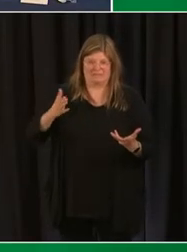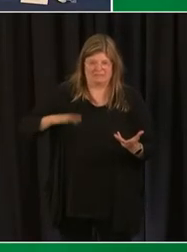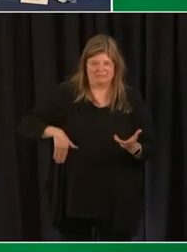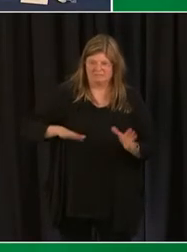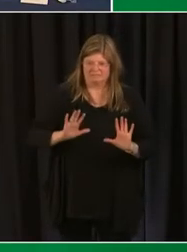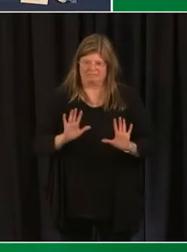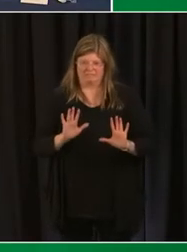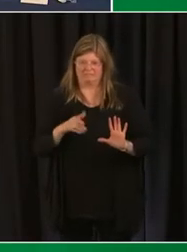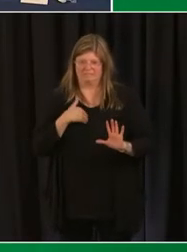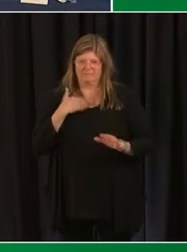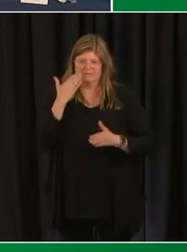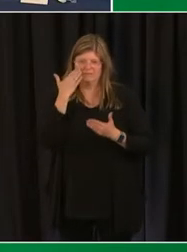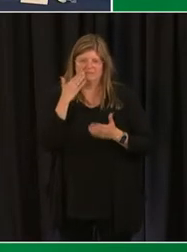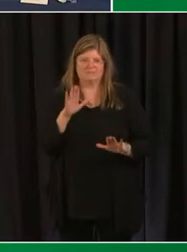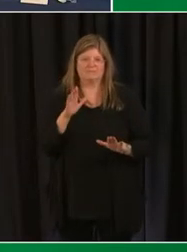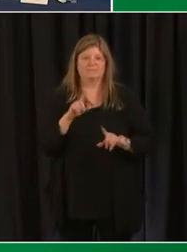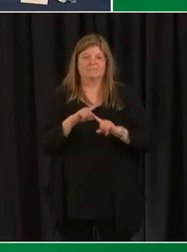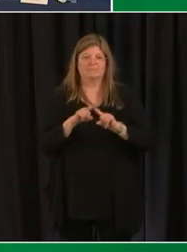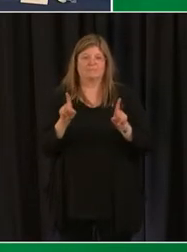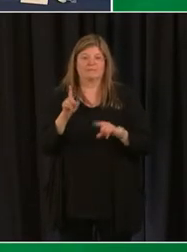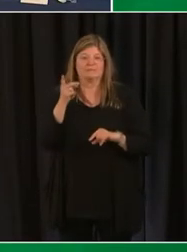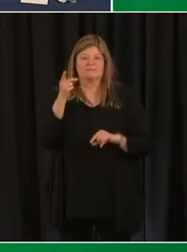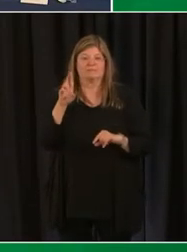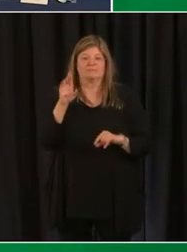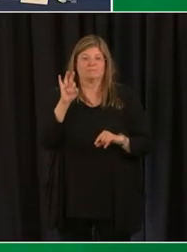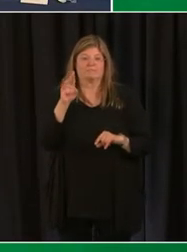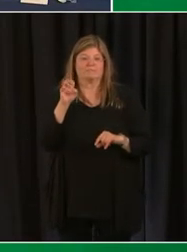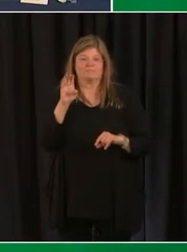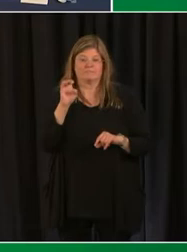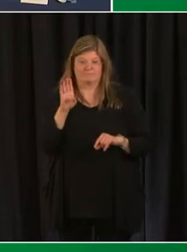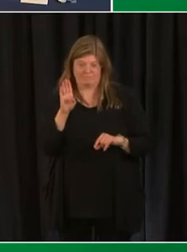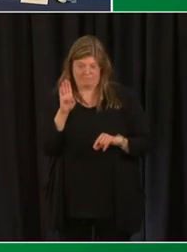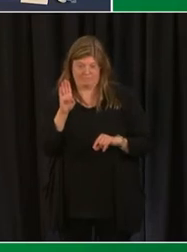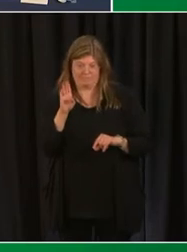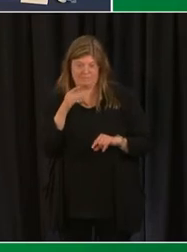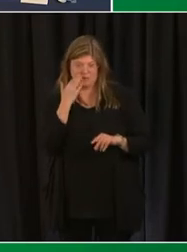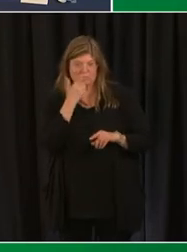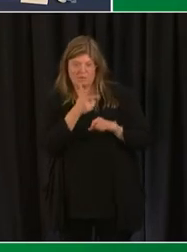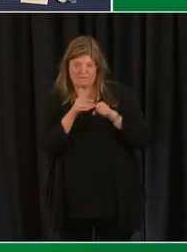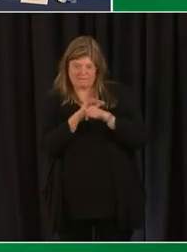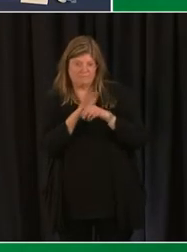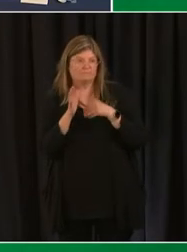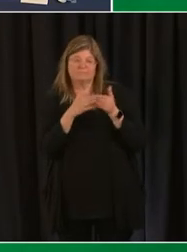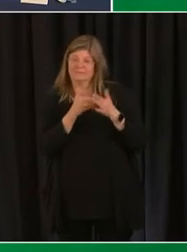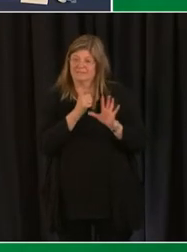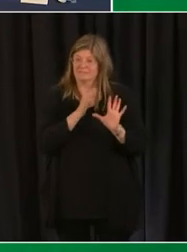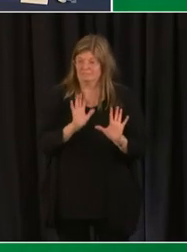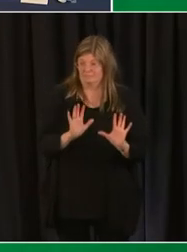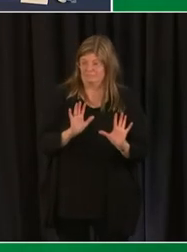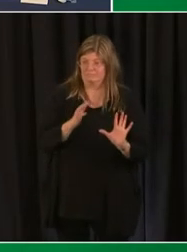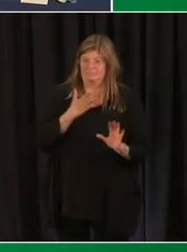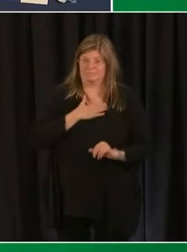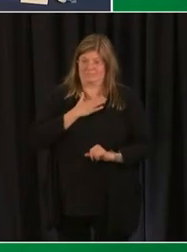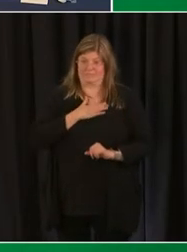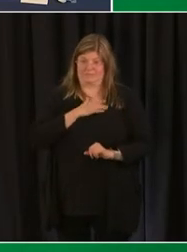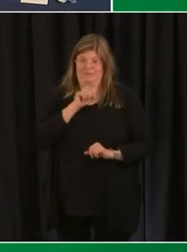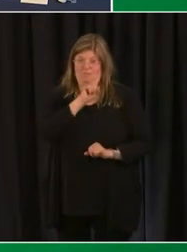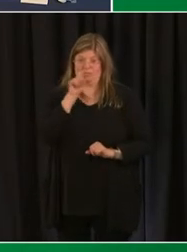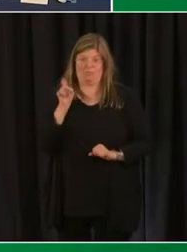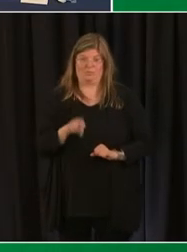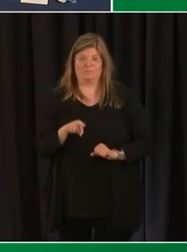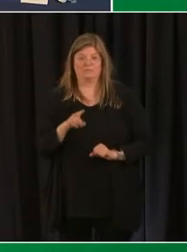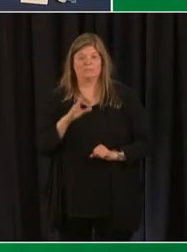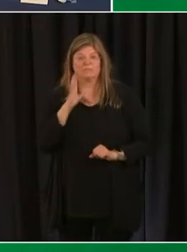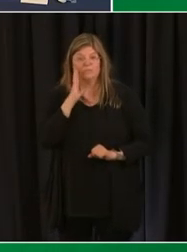late dr uh dr fabry was um speaking so i don't know if this was already discussed but is it likely that